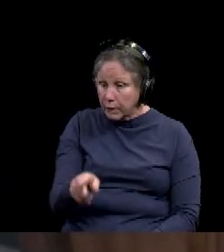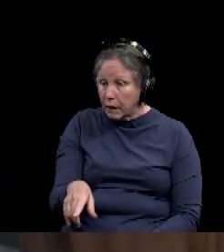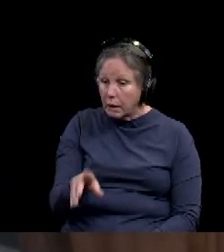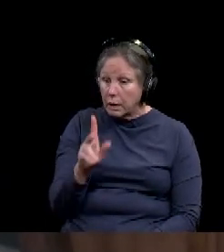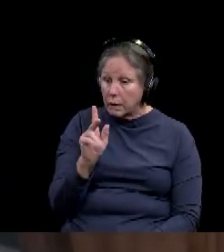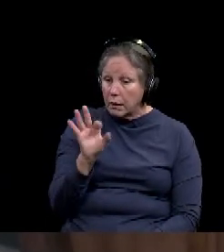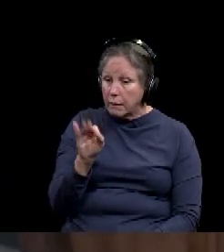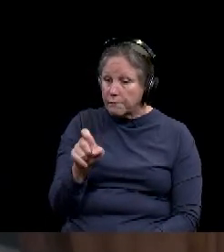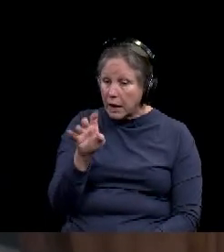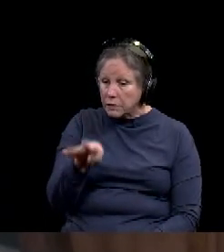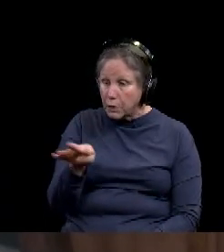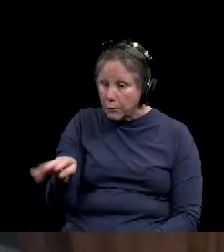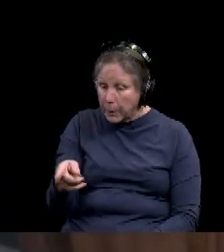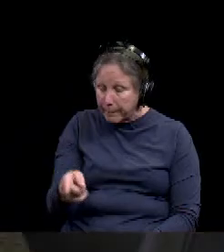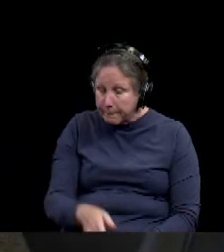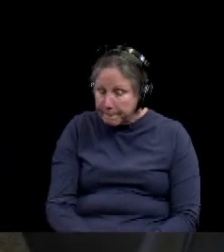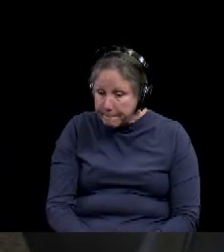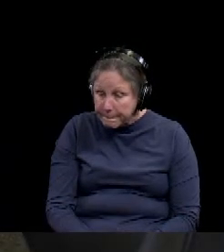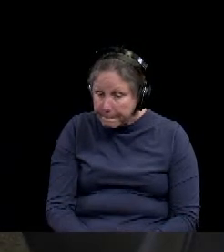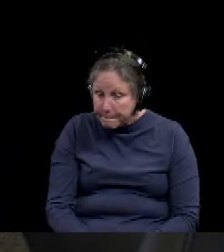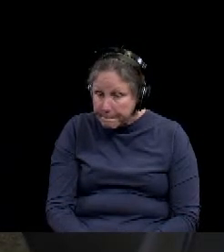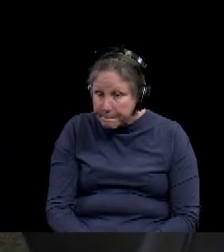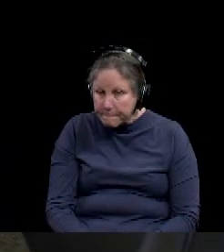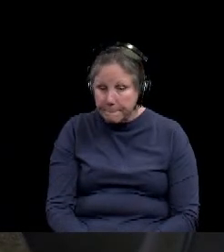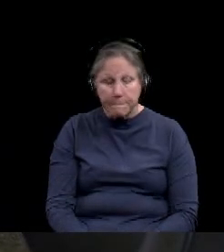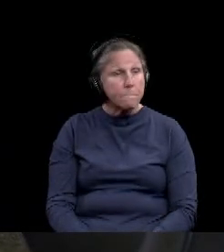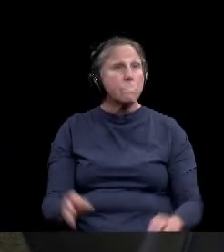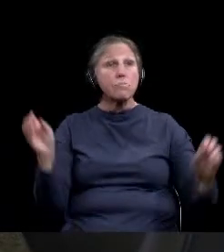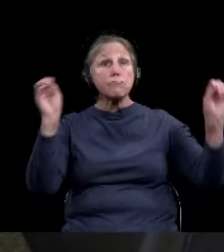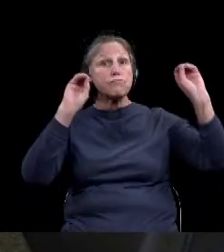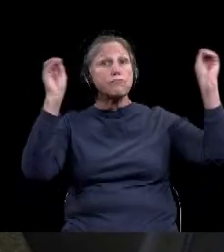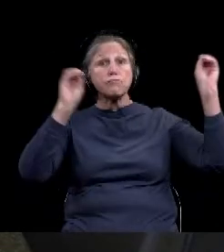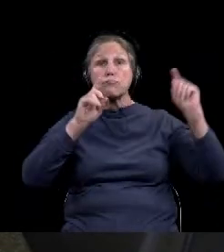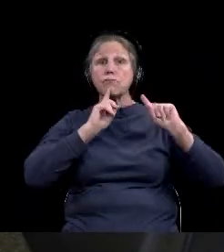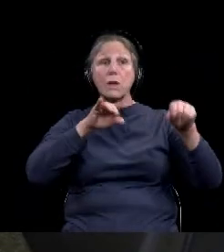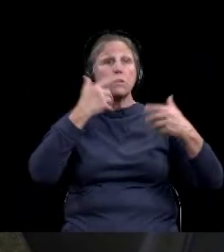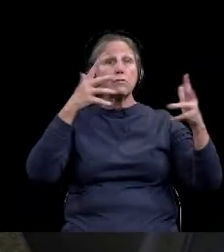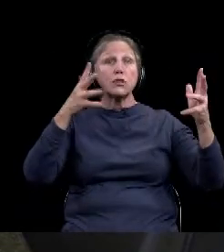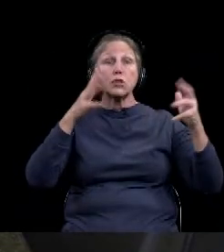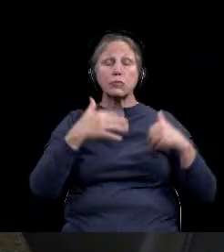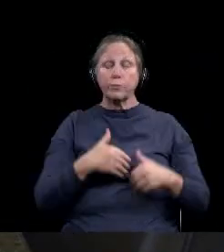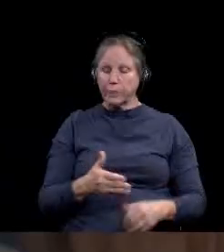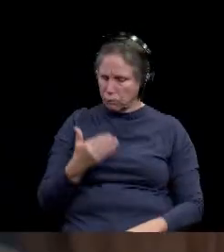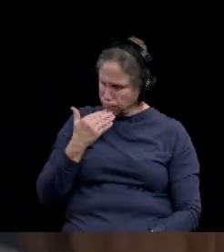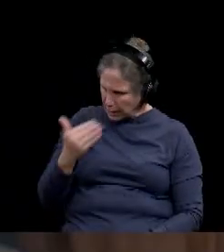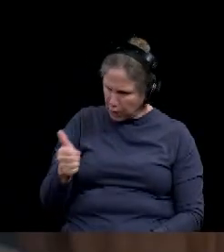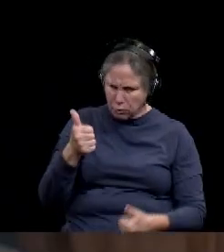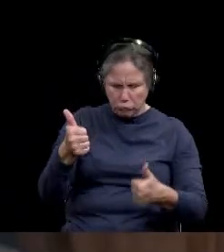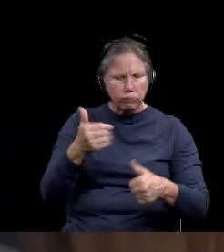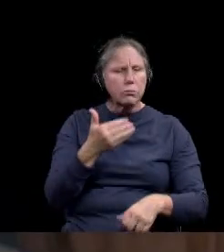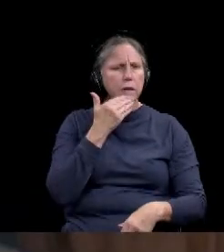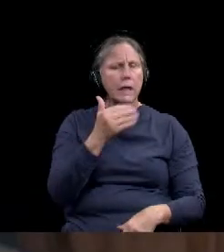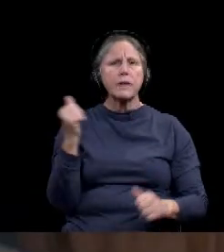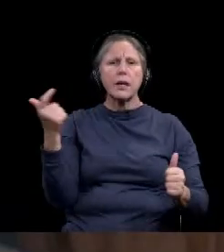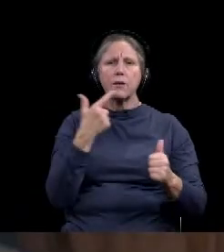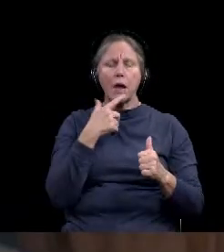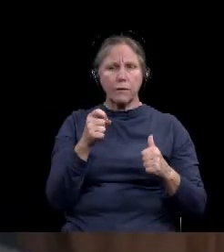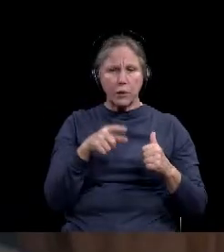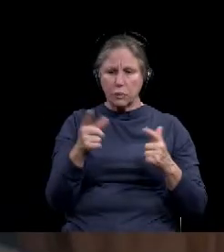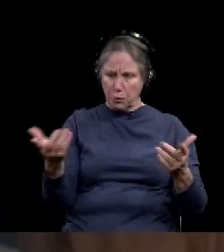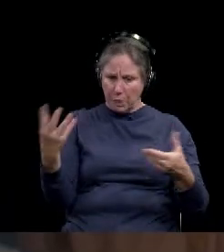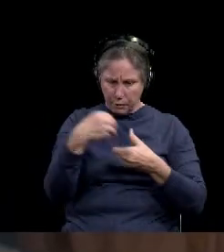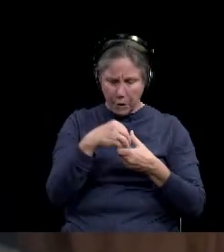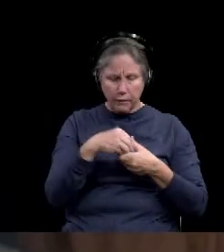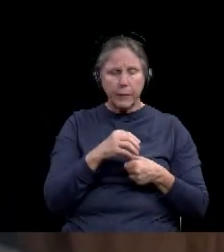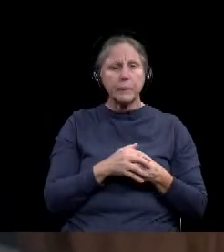a question from you. Um, no, I do not. I think you guys answered my questions. Okay. Very good. Thank you all. Thanks to the media for being a part